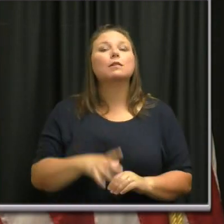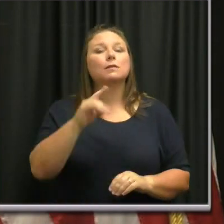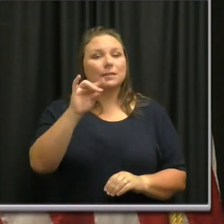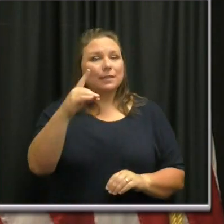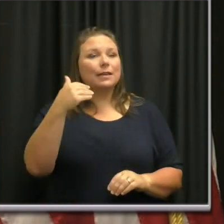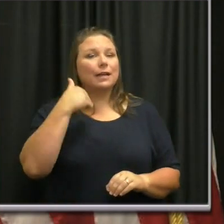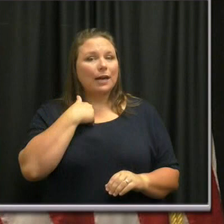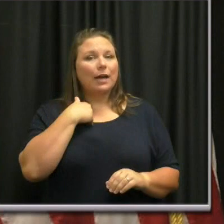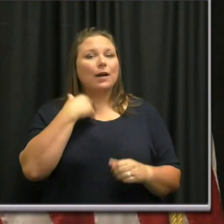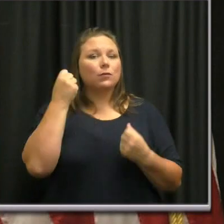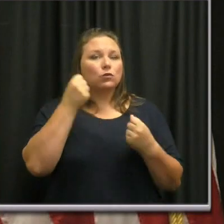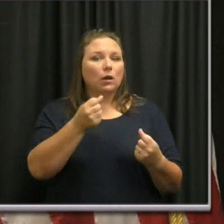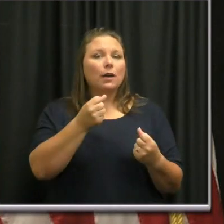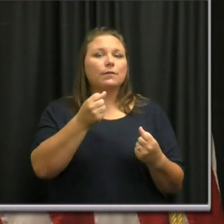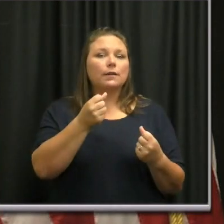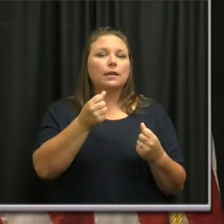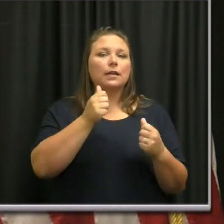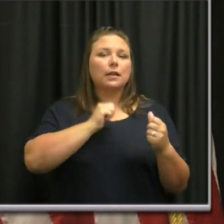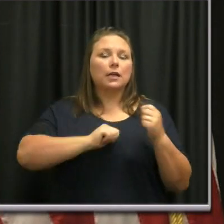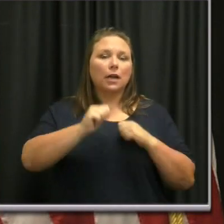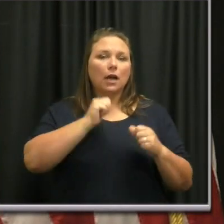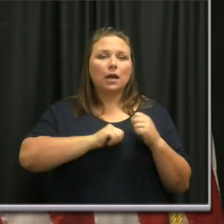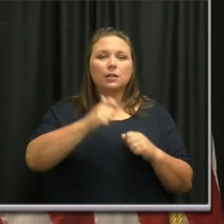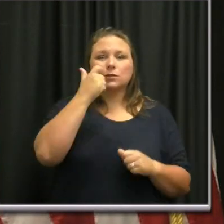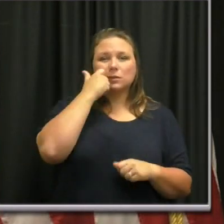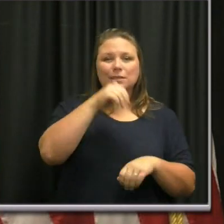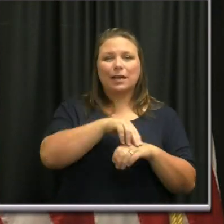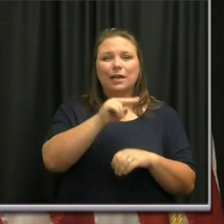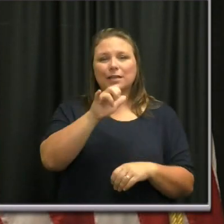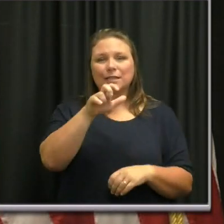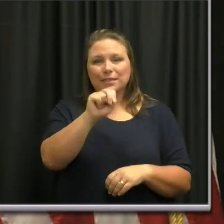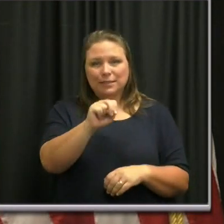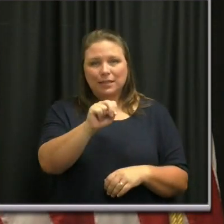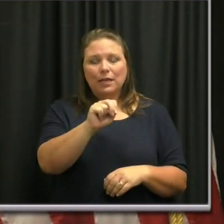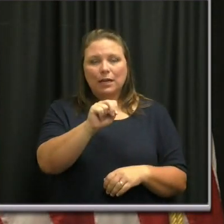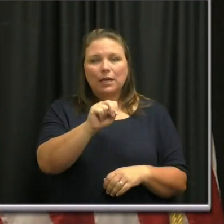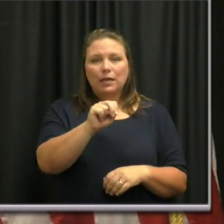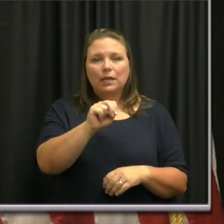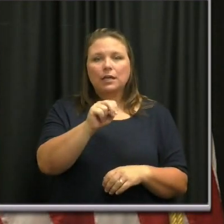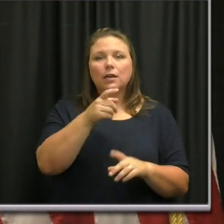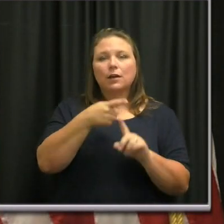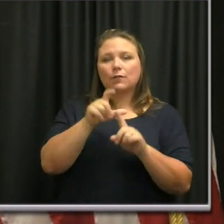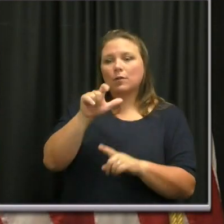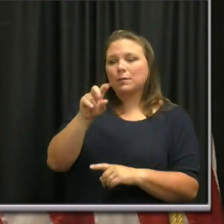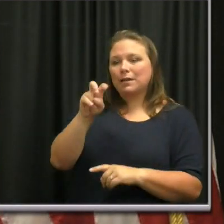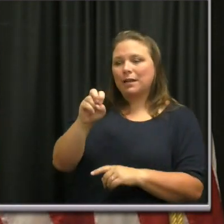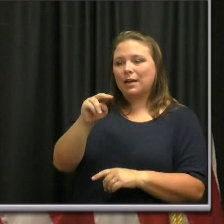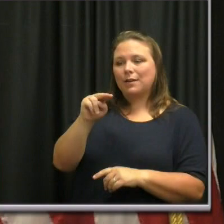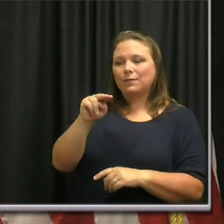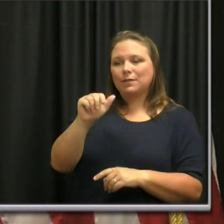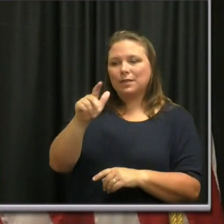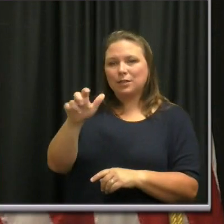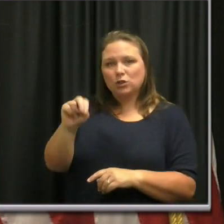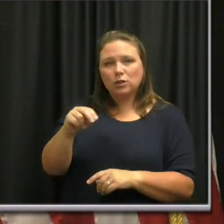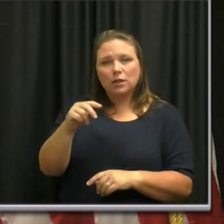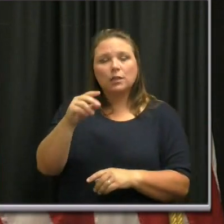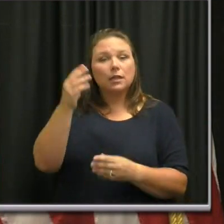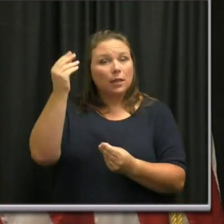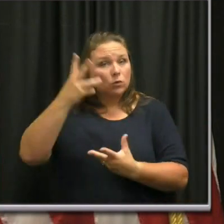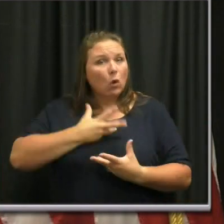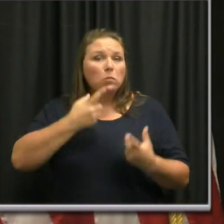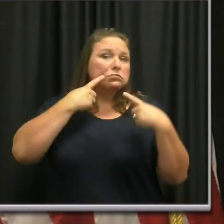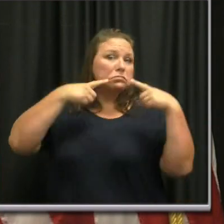a drive-in concert hosted by Live Nation recently at Nissan, and I'm told it was very